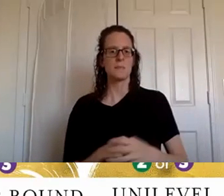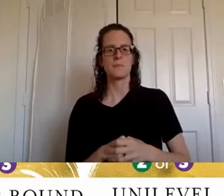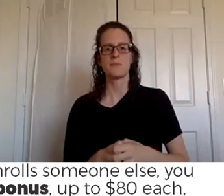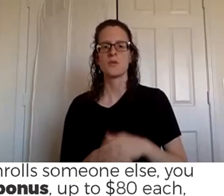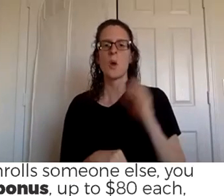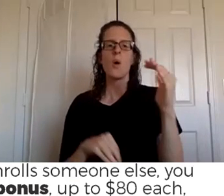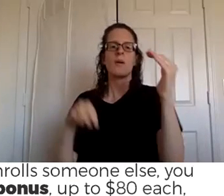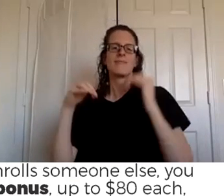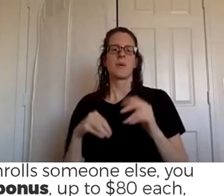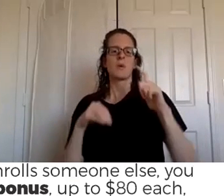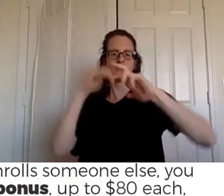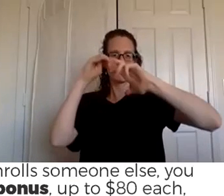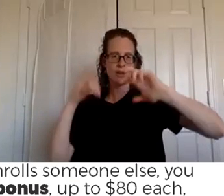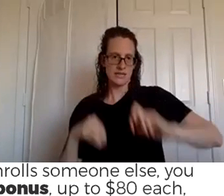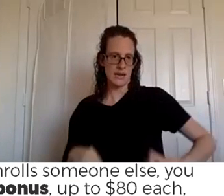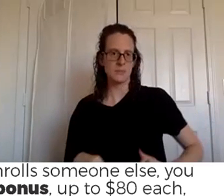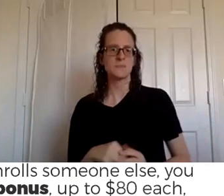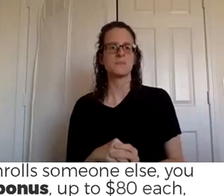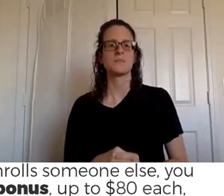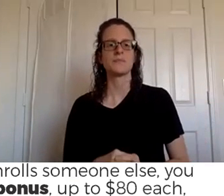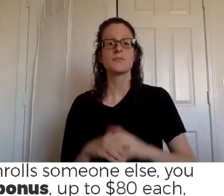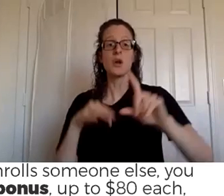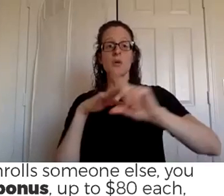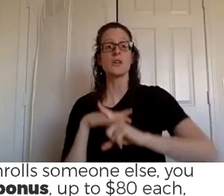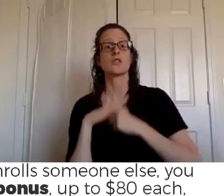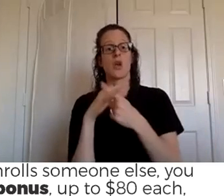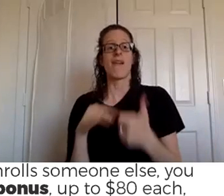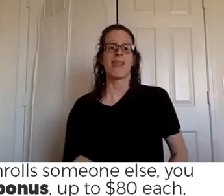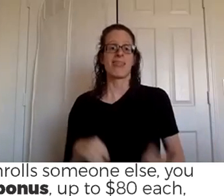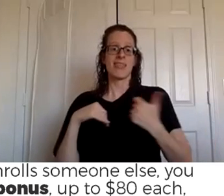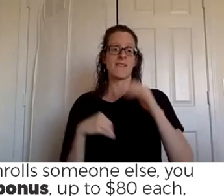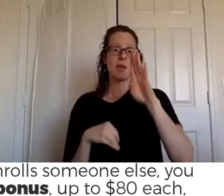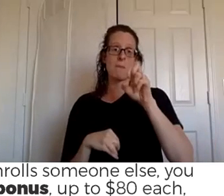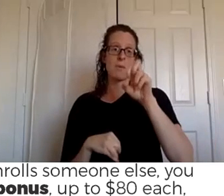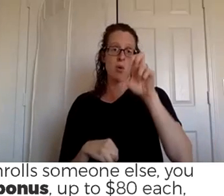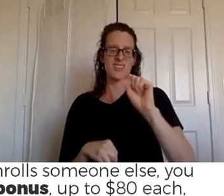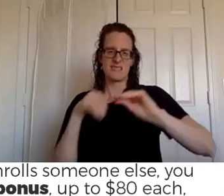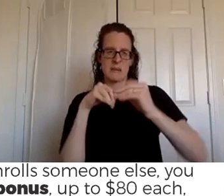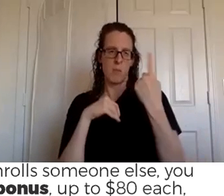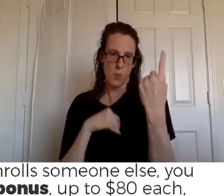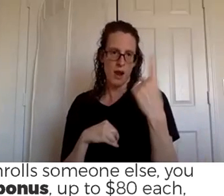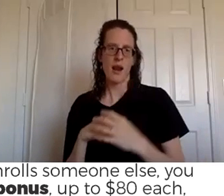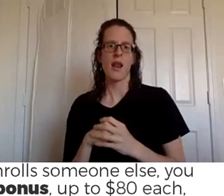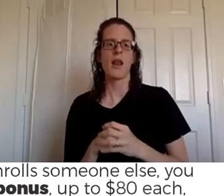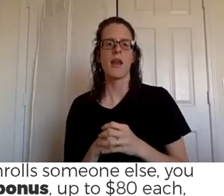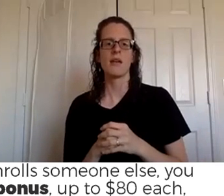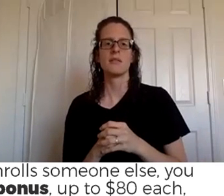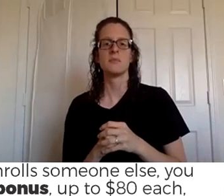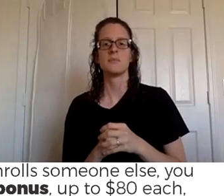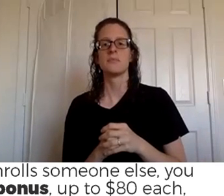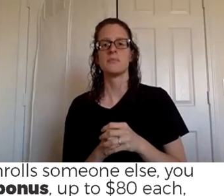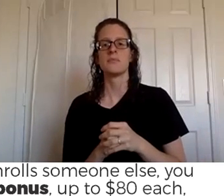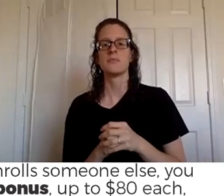detail so the start living bonus this is